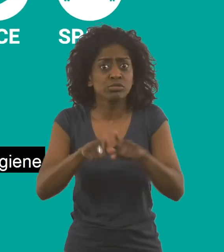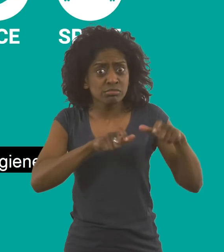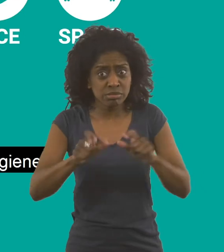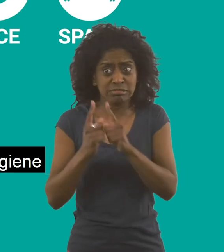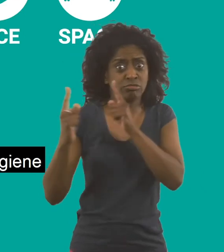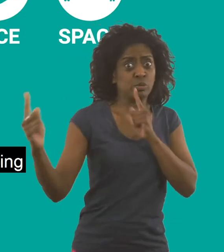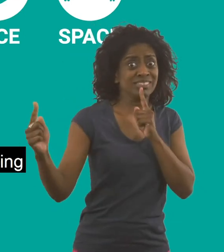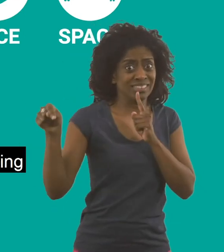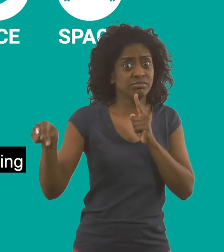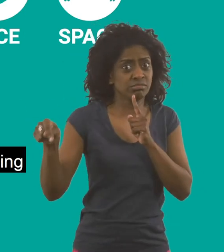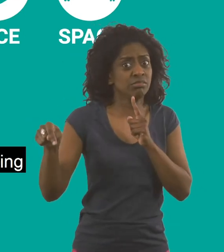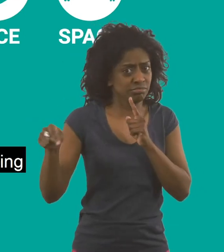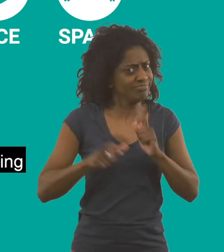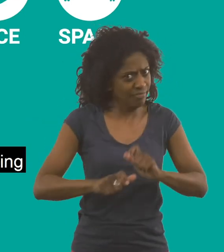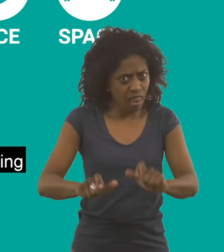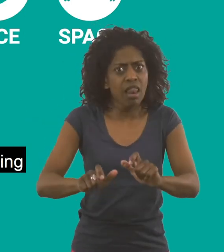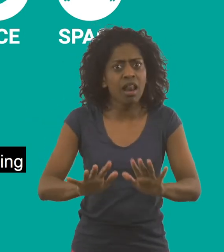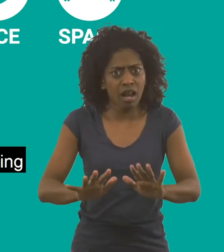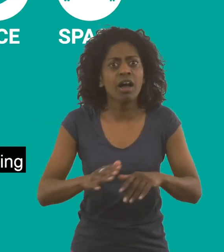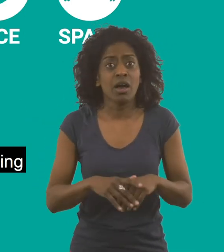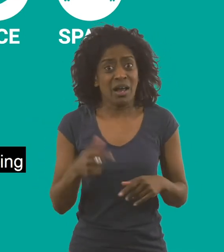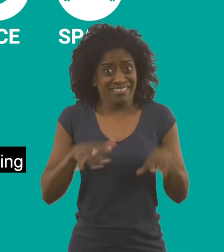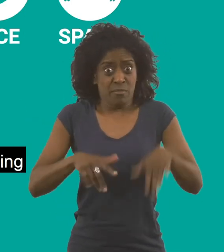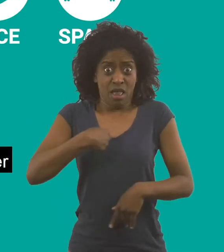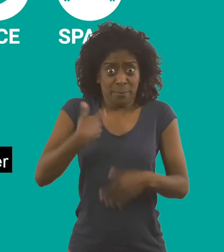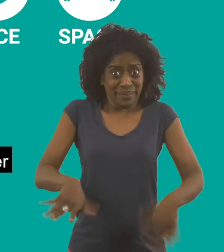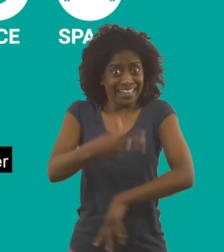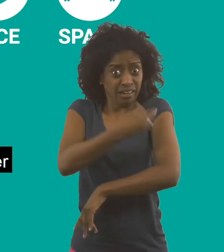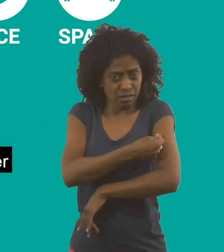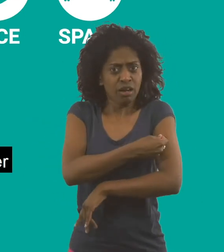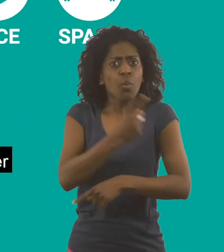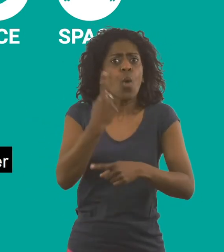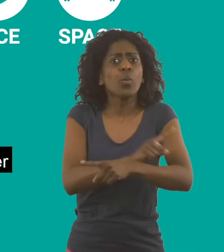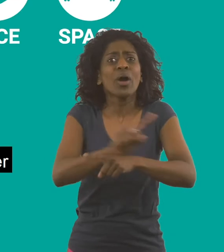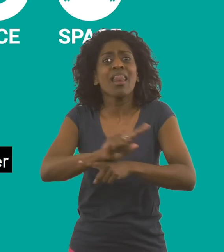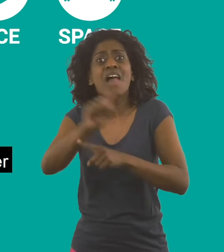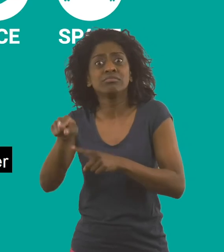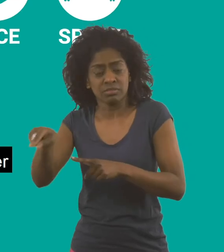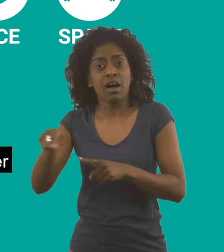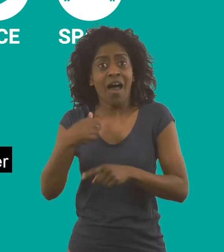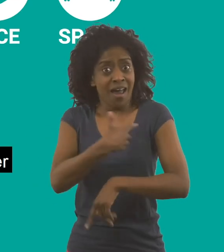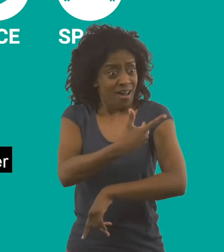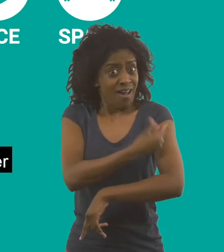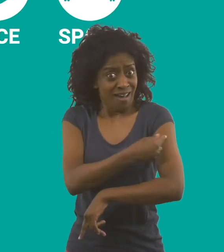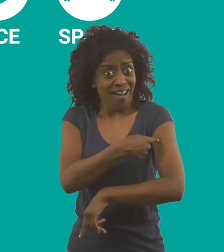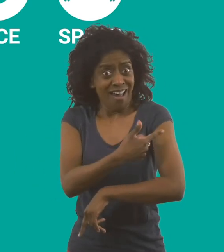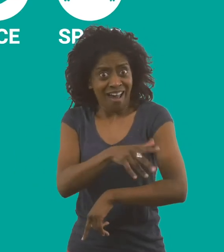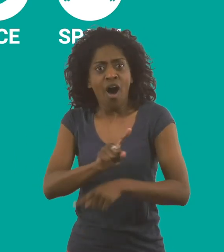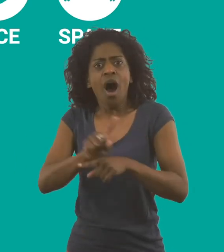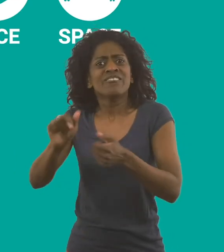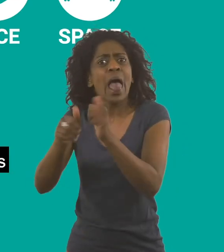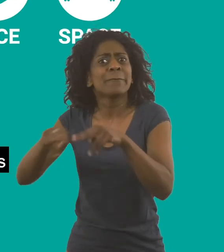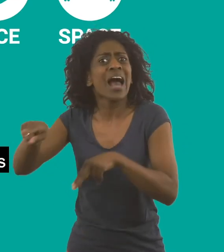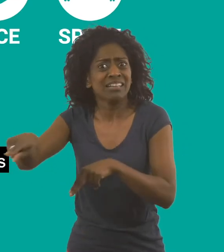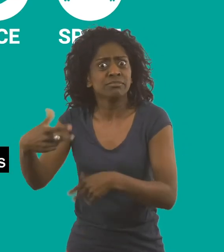hygiene and you need to still practice the social distancing. Similarly, I had my vaccine and one week after I had my